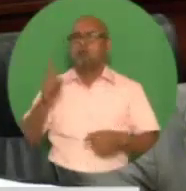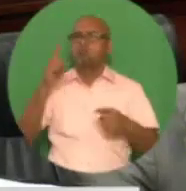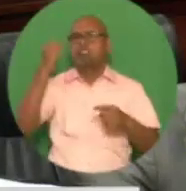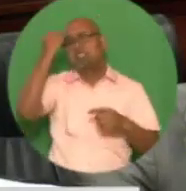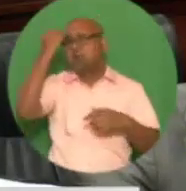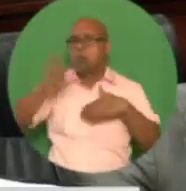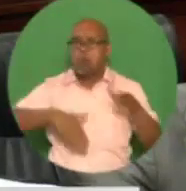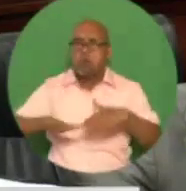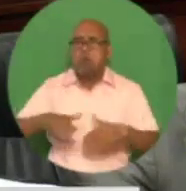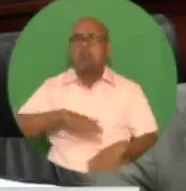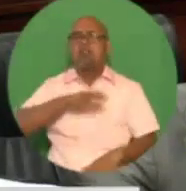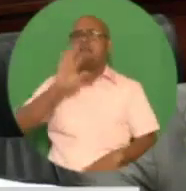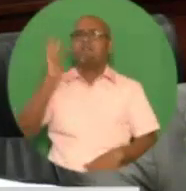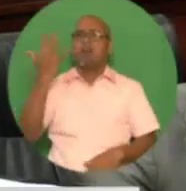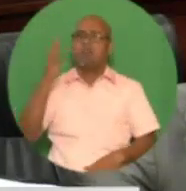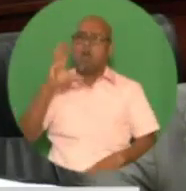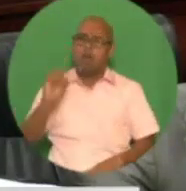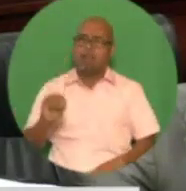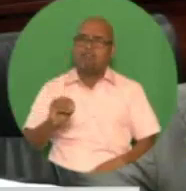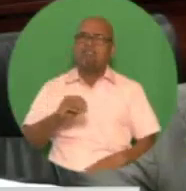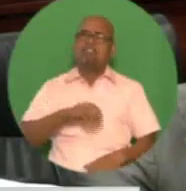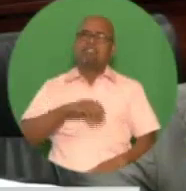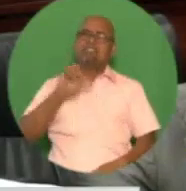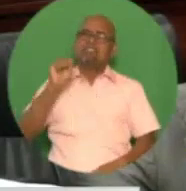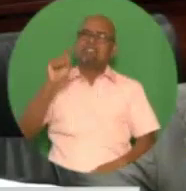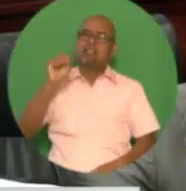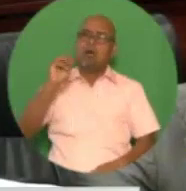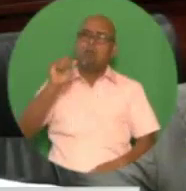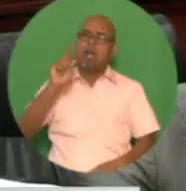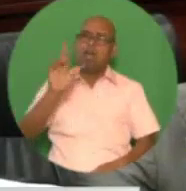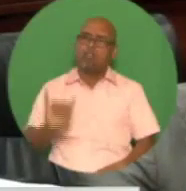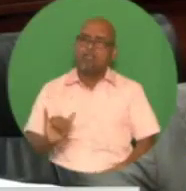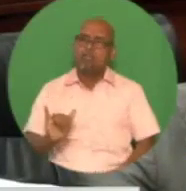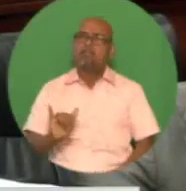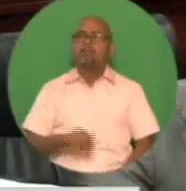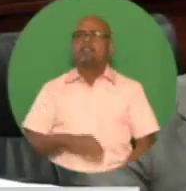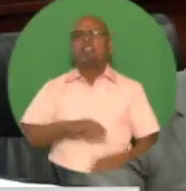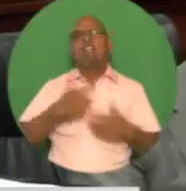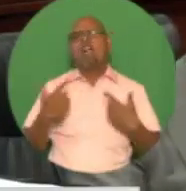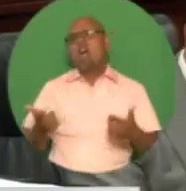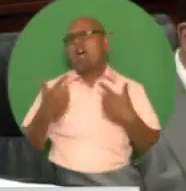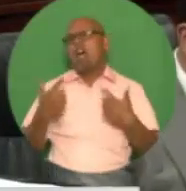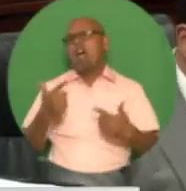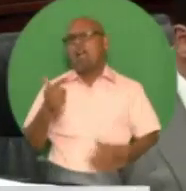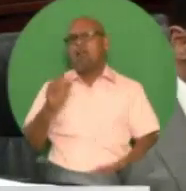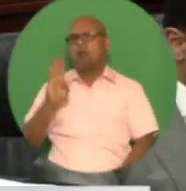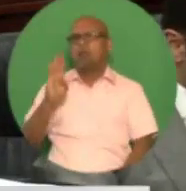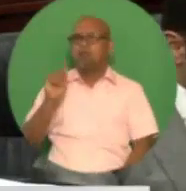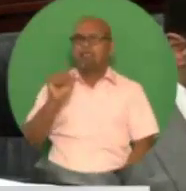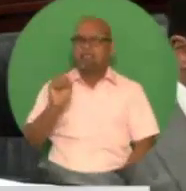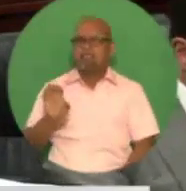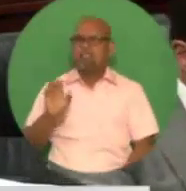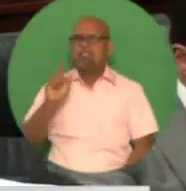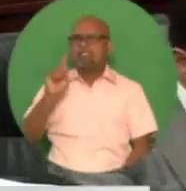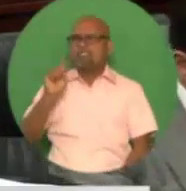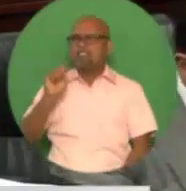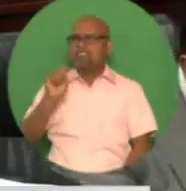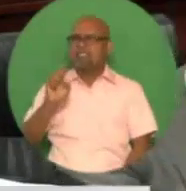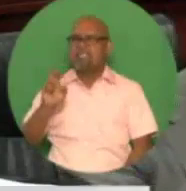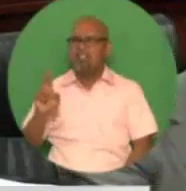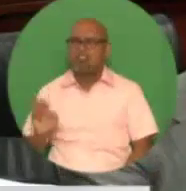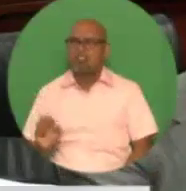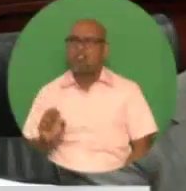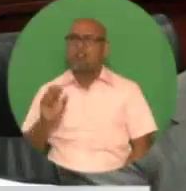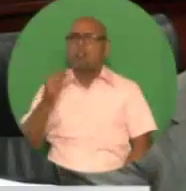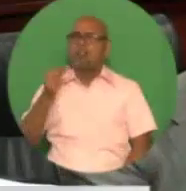Fifth Company, St. Mary's, Kachipe, Rock River, Bastyr, Bois Jeans, Grand Chimene,